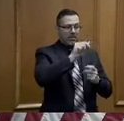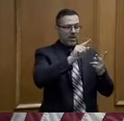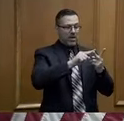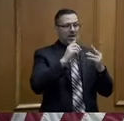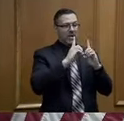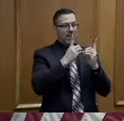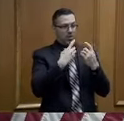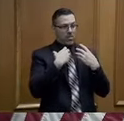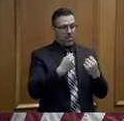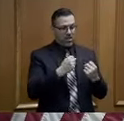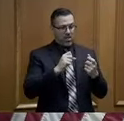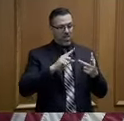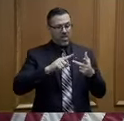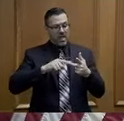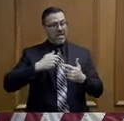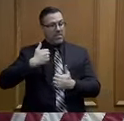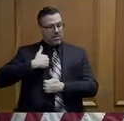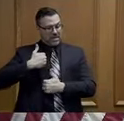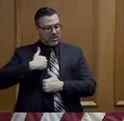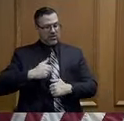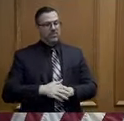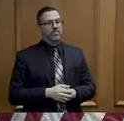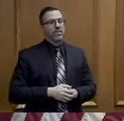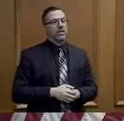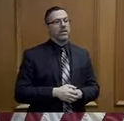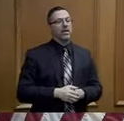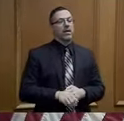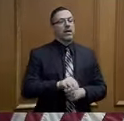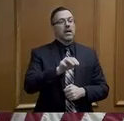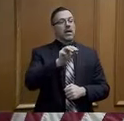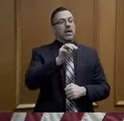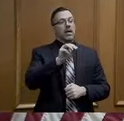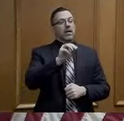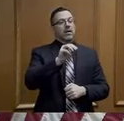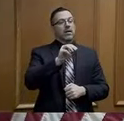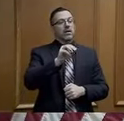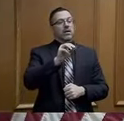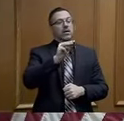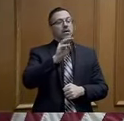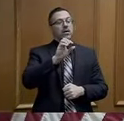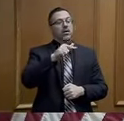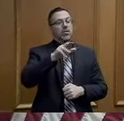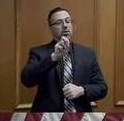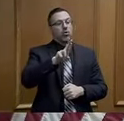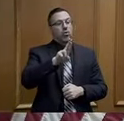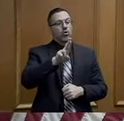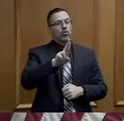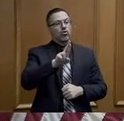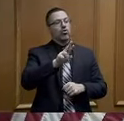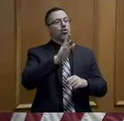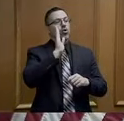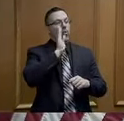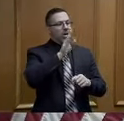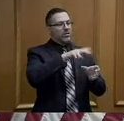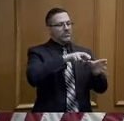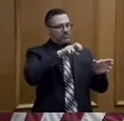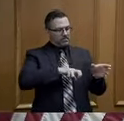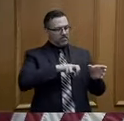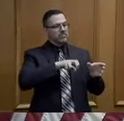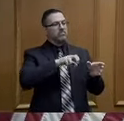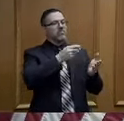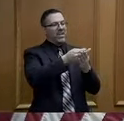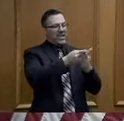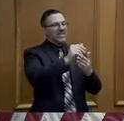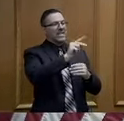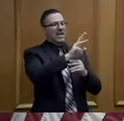Commissioner McWhorter will step away from his role in finance and administration as the commissioner of F&A to head